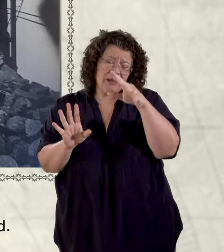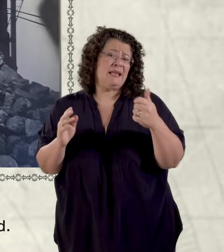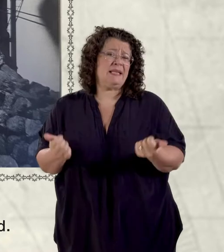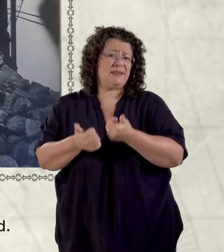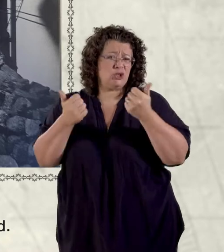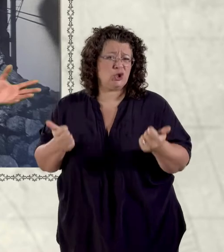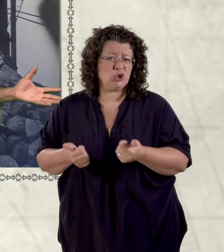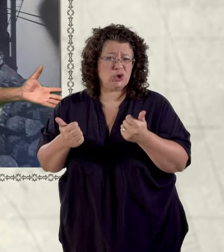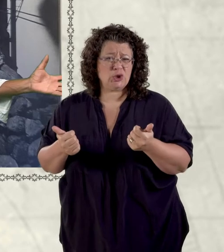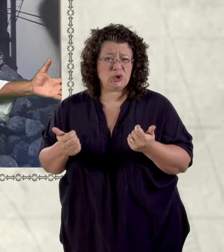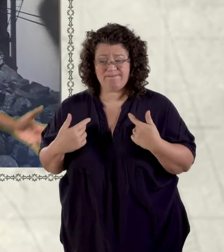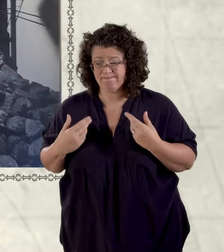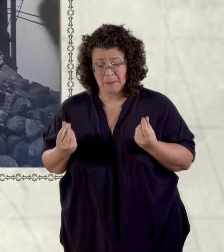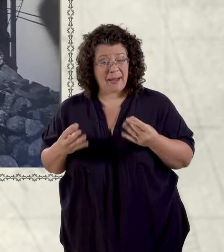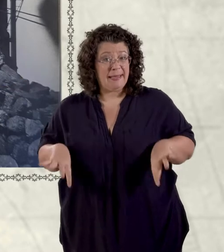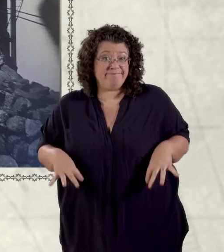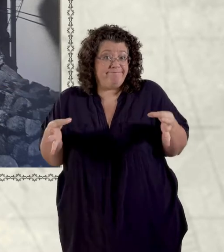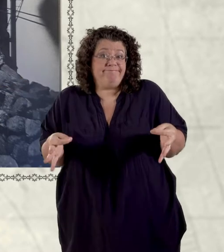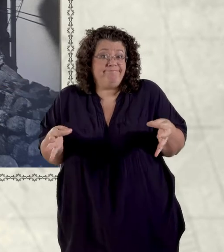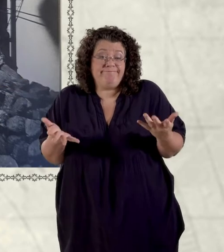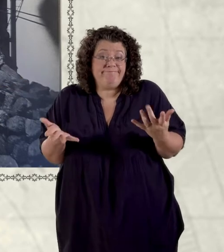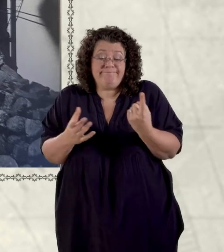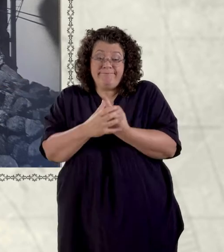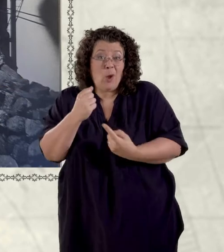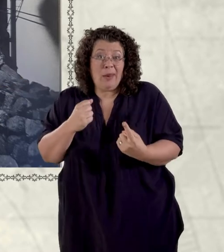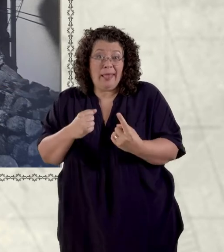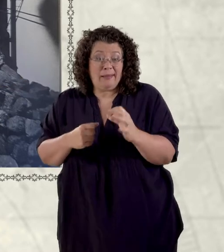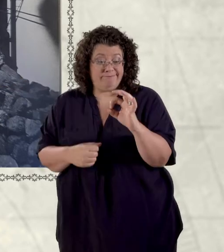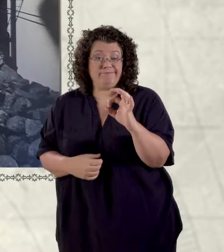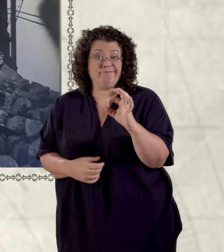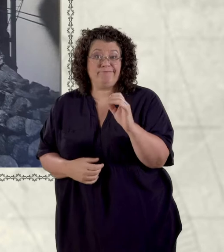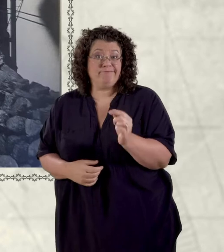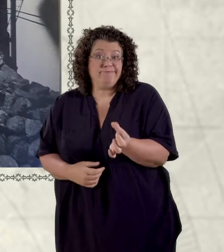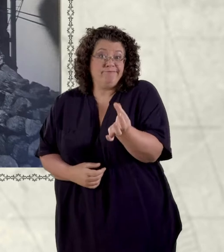i have nothing left only this